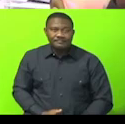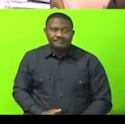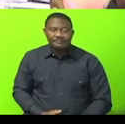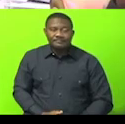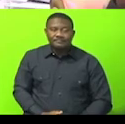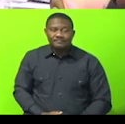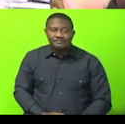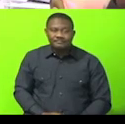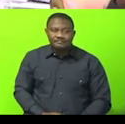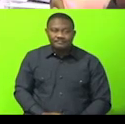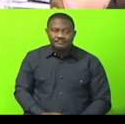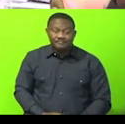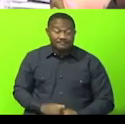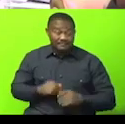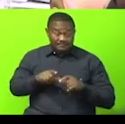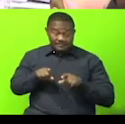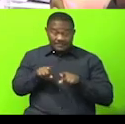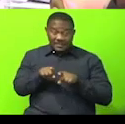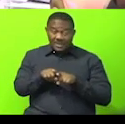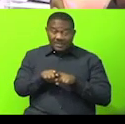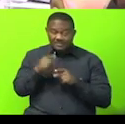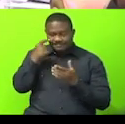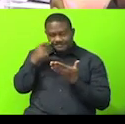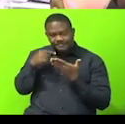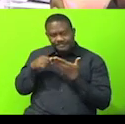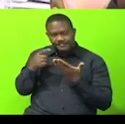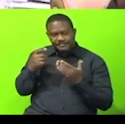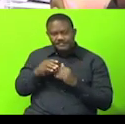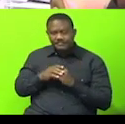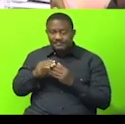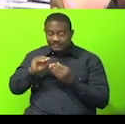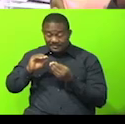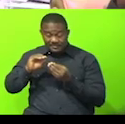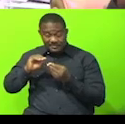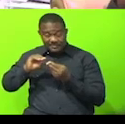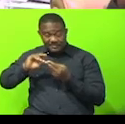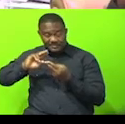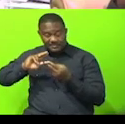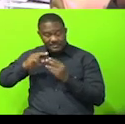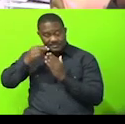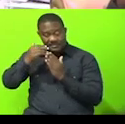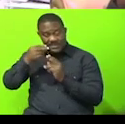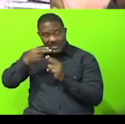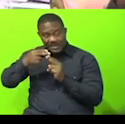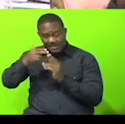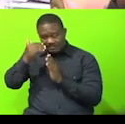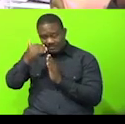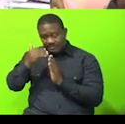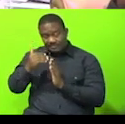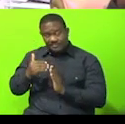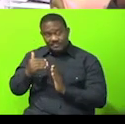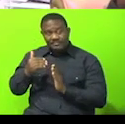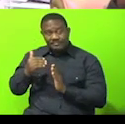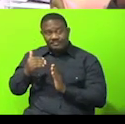Mr. Speaker, further, in indicating the names of the honorable members, the